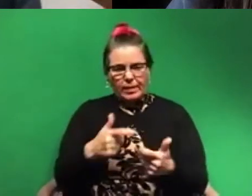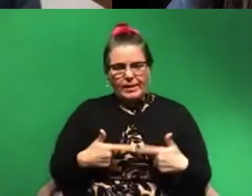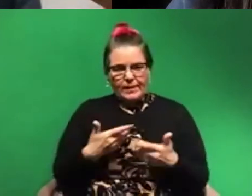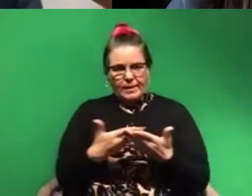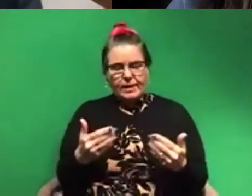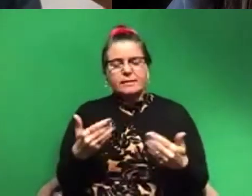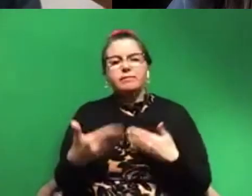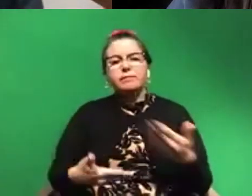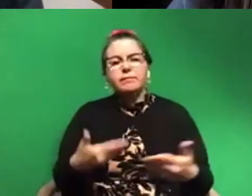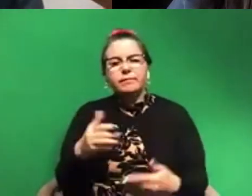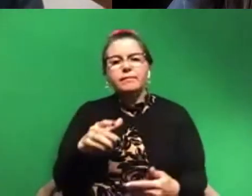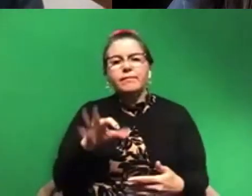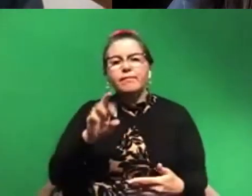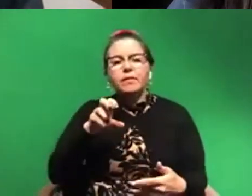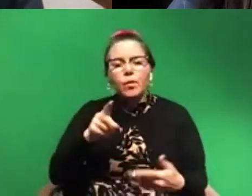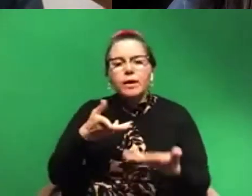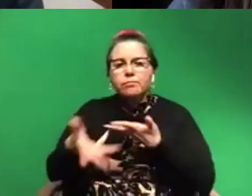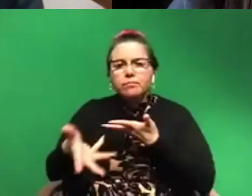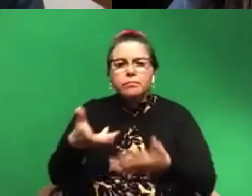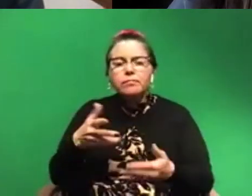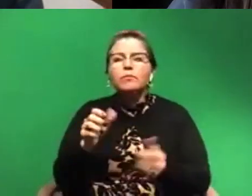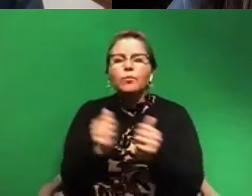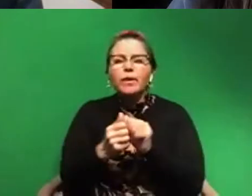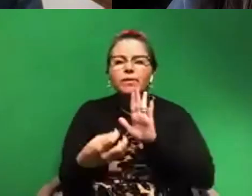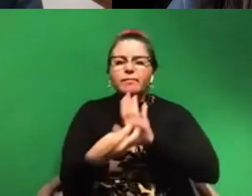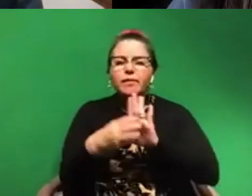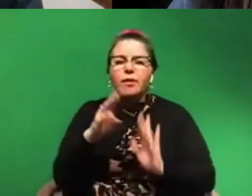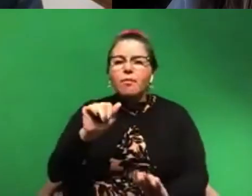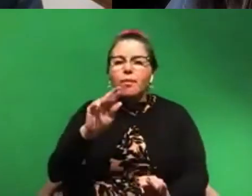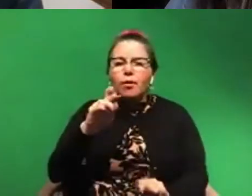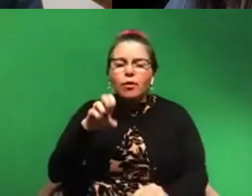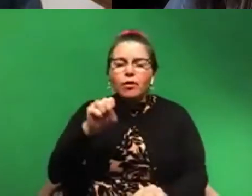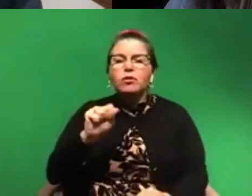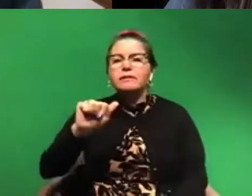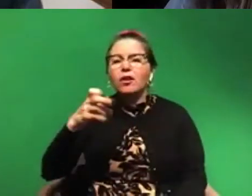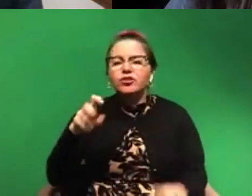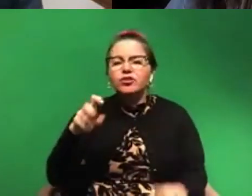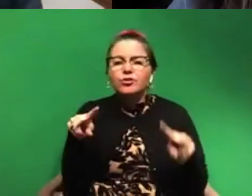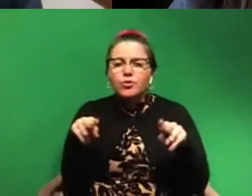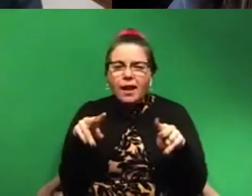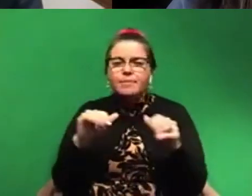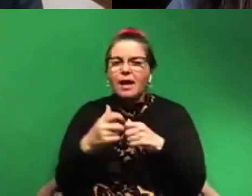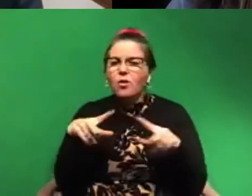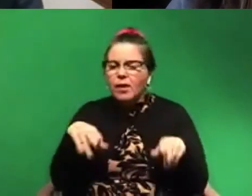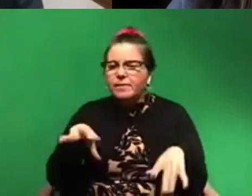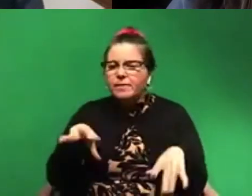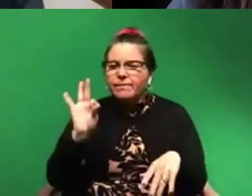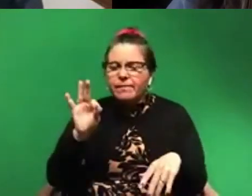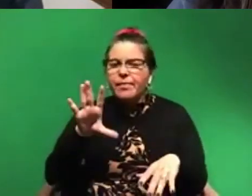with barnacles and algae and crabs and how crabs find their prey by smell and things like that.